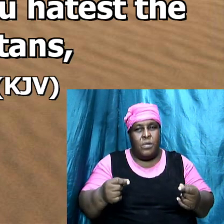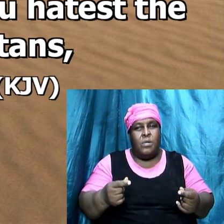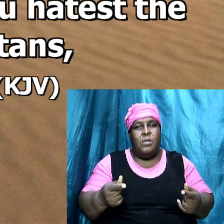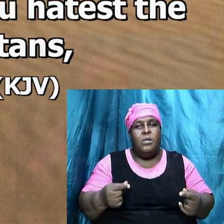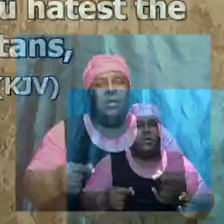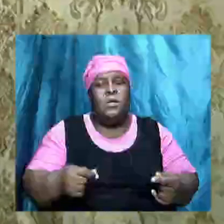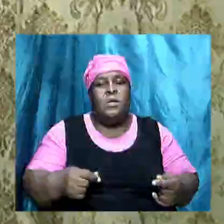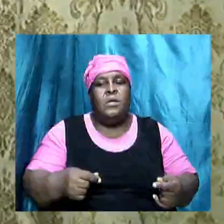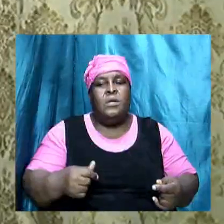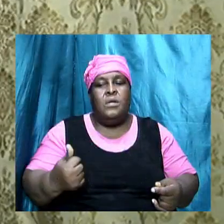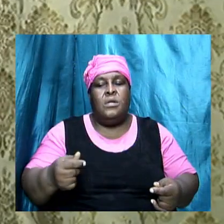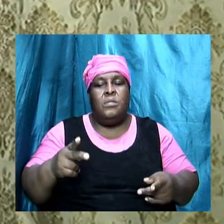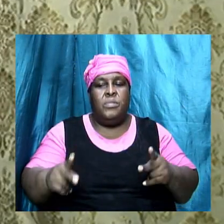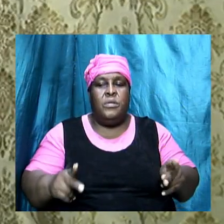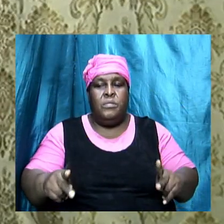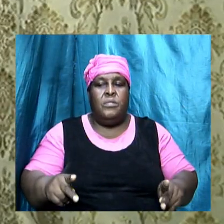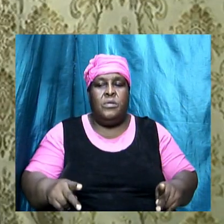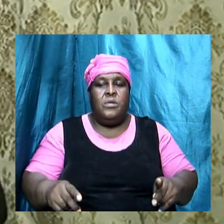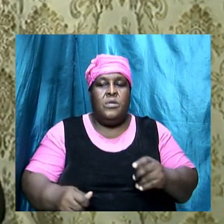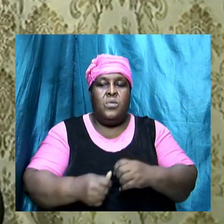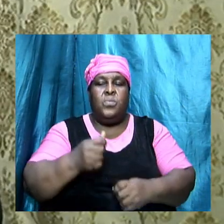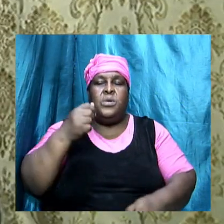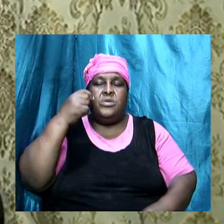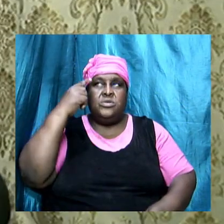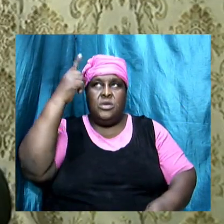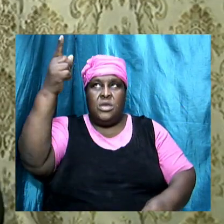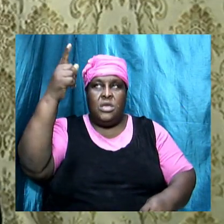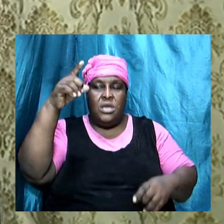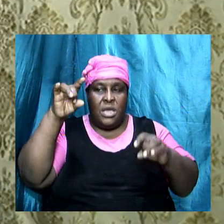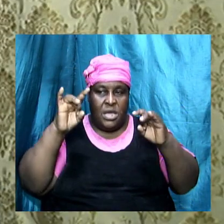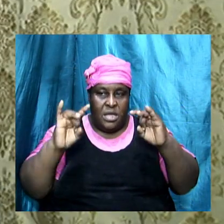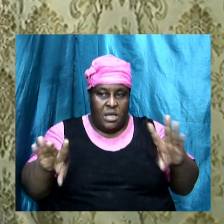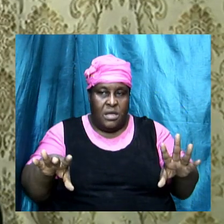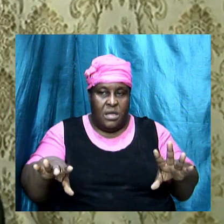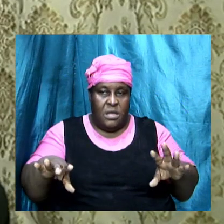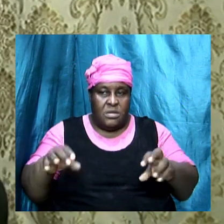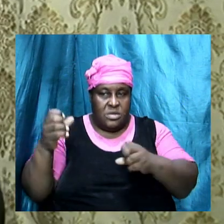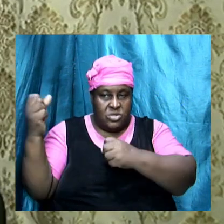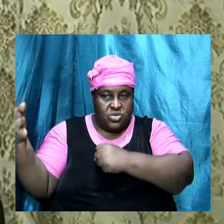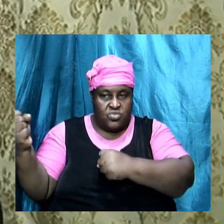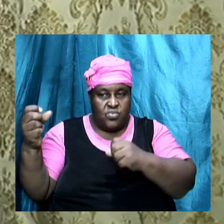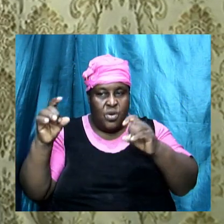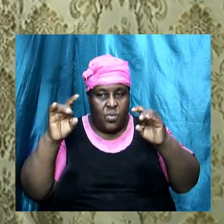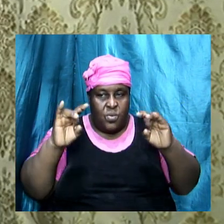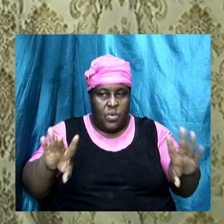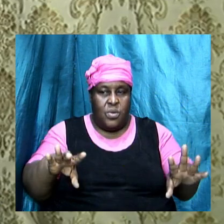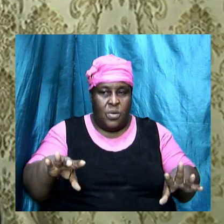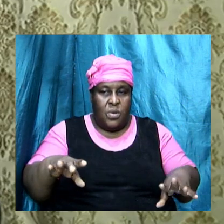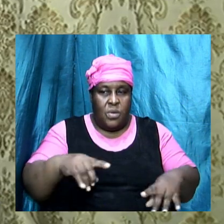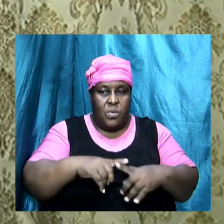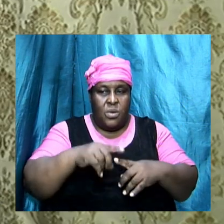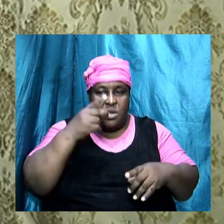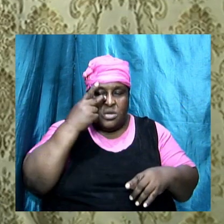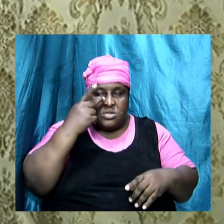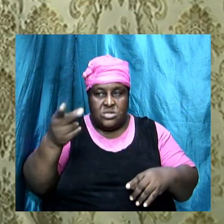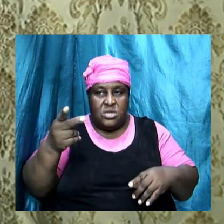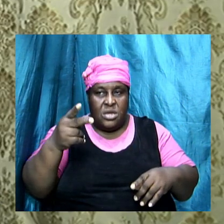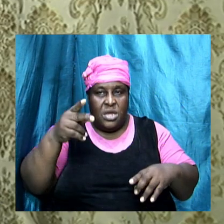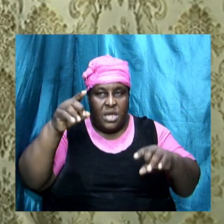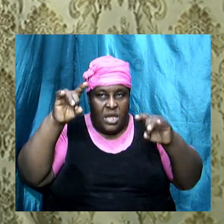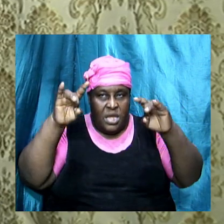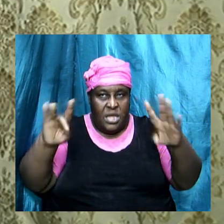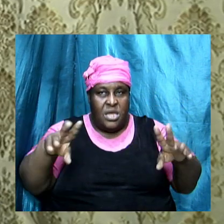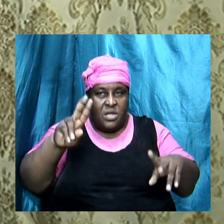which he also hated. The word hate here is a strong word, when we see hate used in the Bible, it's a strong word,